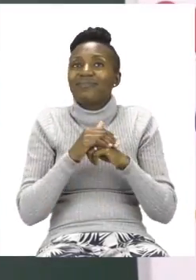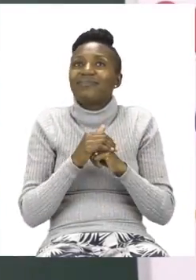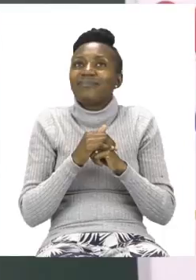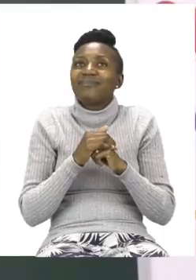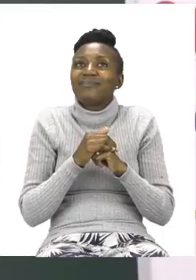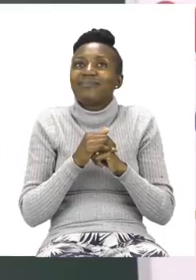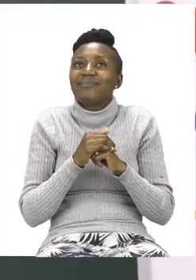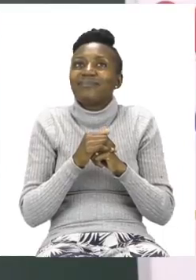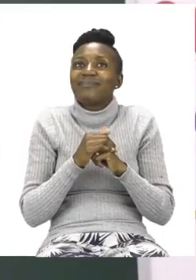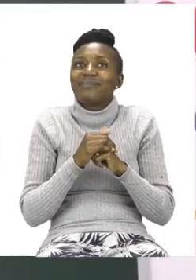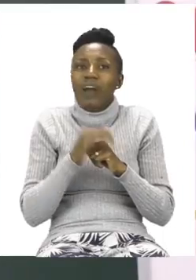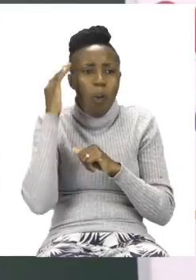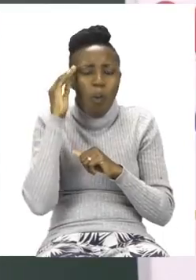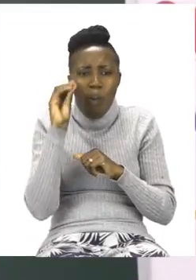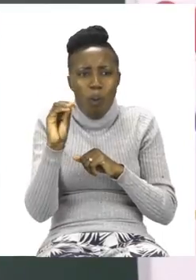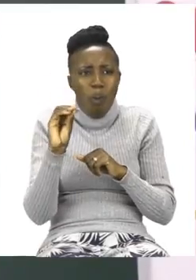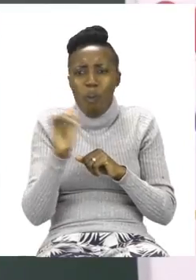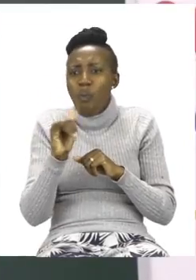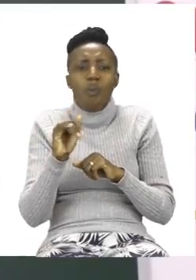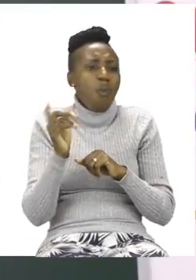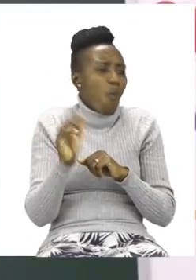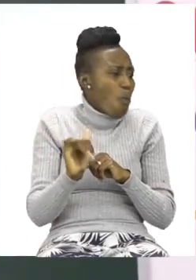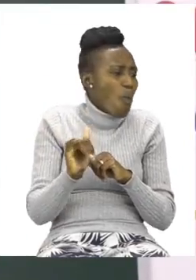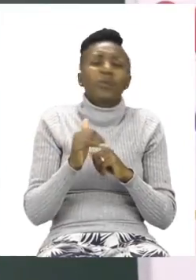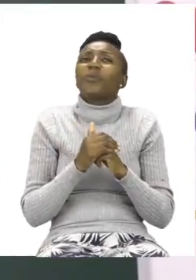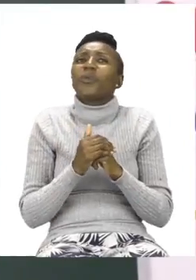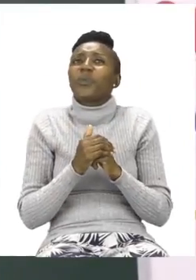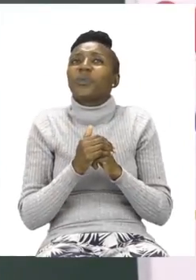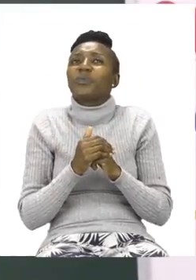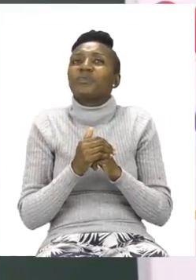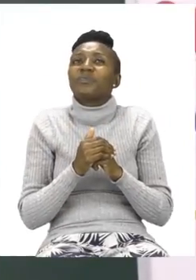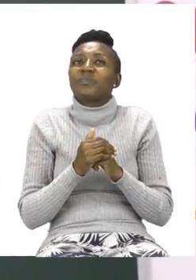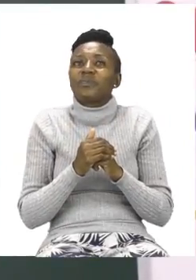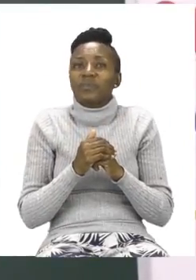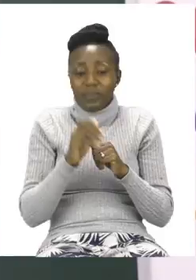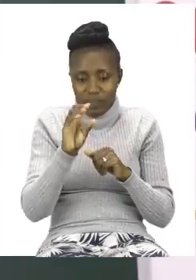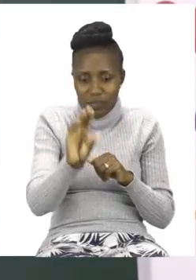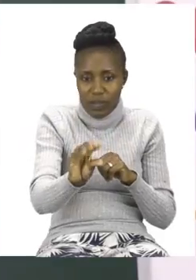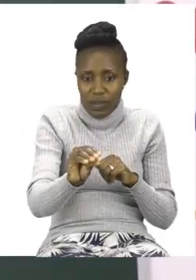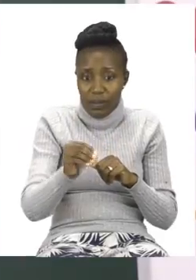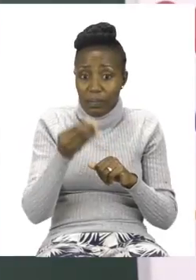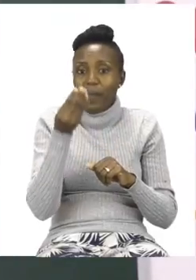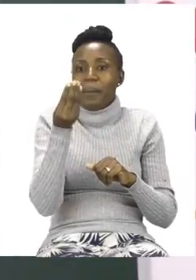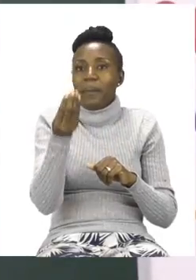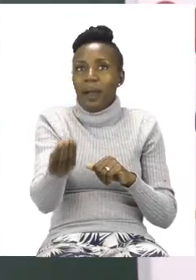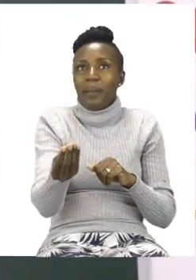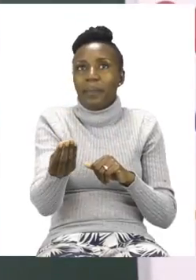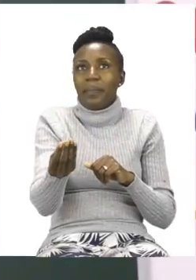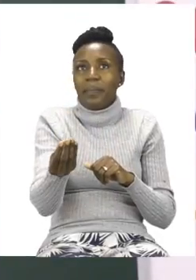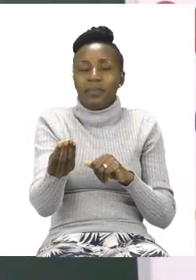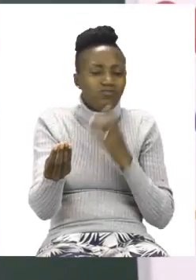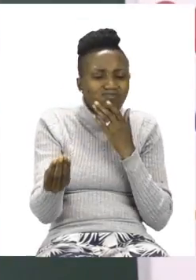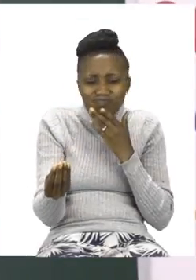you will not know which picture is where. Once you're done with that, you will pick up one picture and then